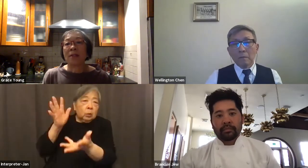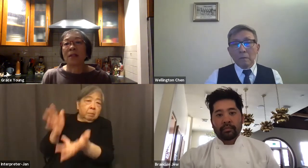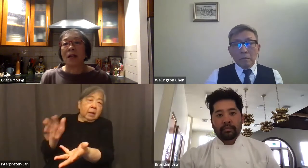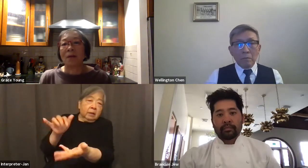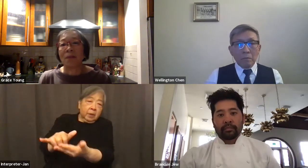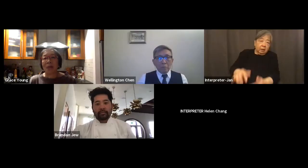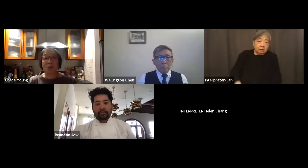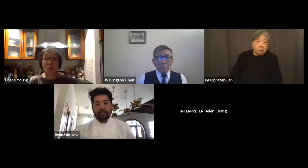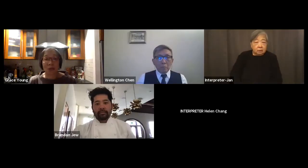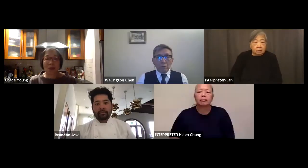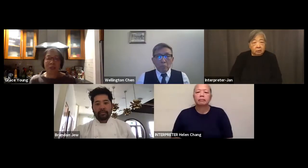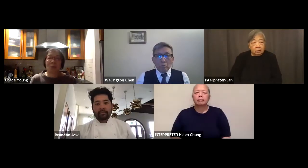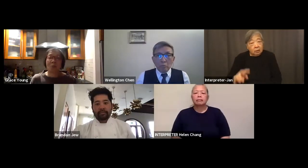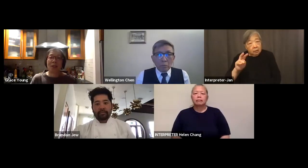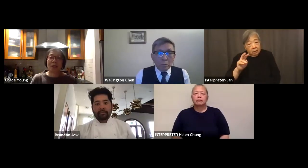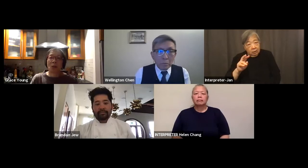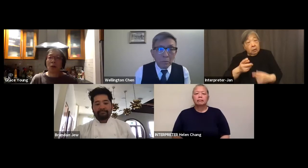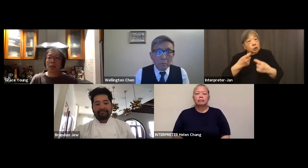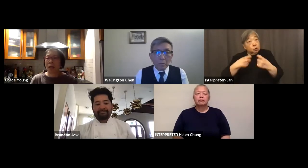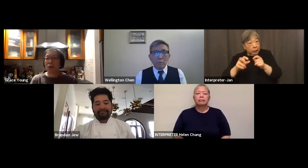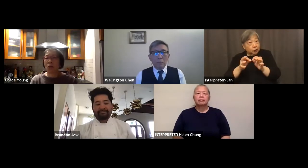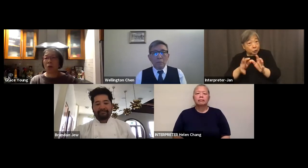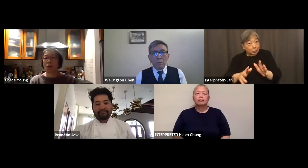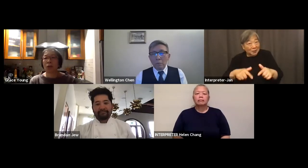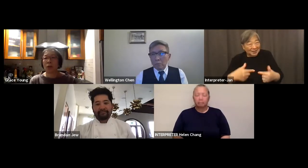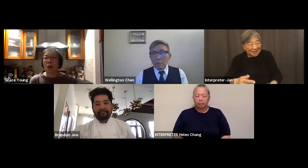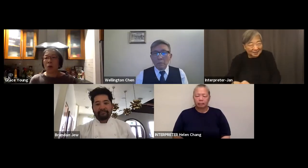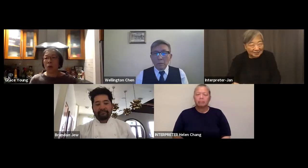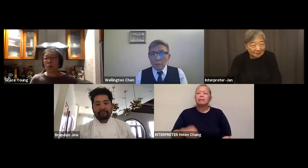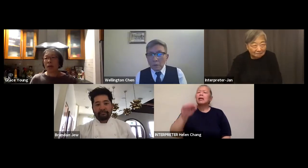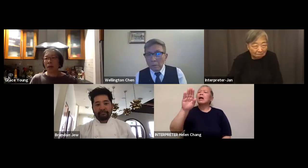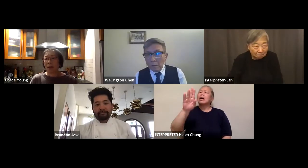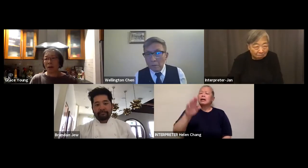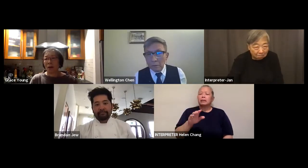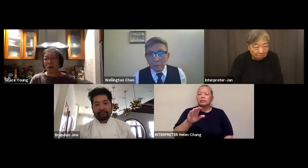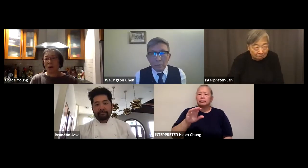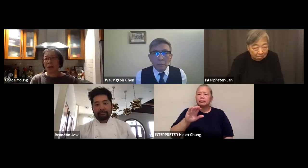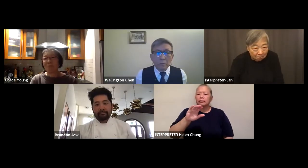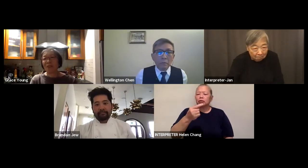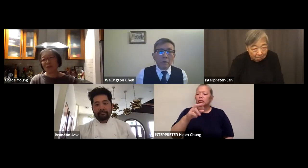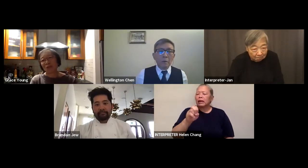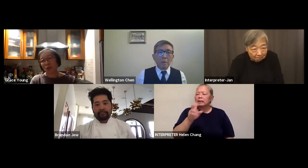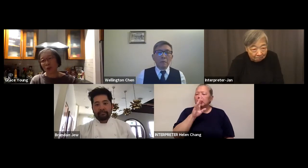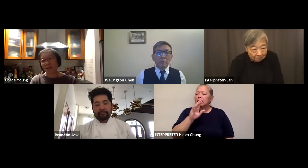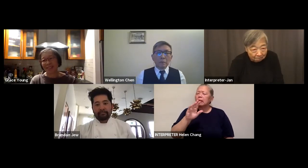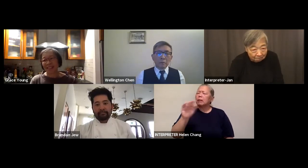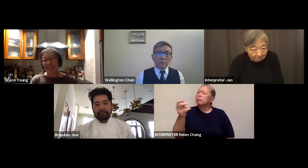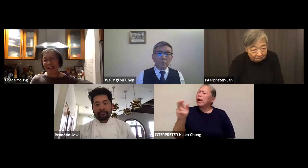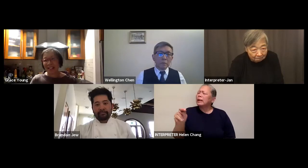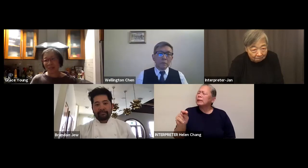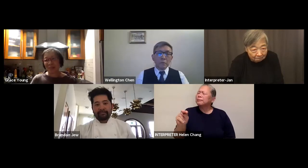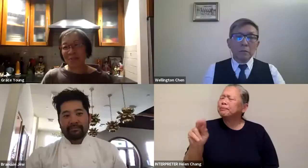Brandon, that was great, Wellington. Brandon, I wanted to ask you a question. One of my all-time favorite stores